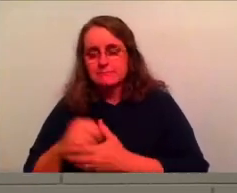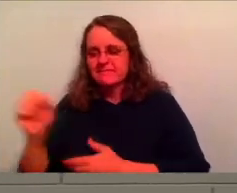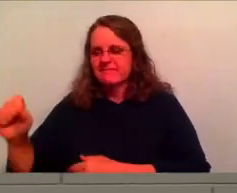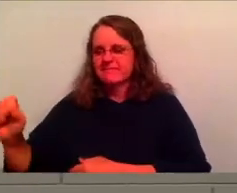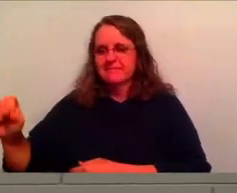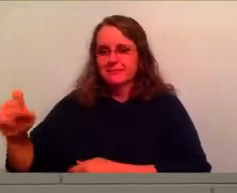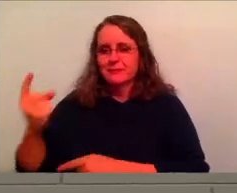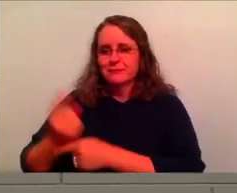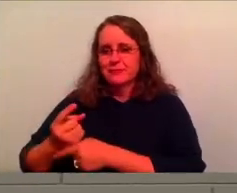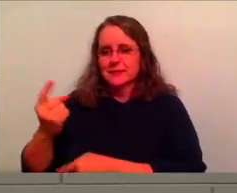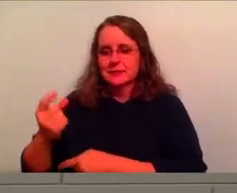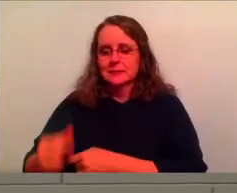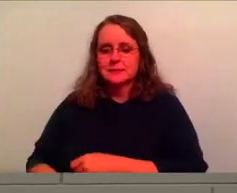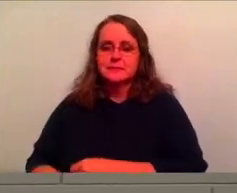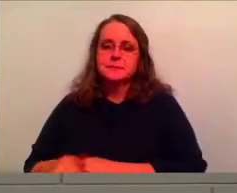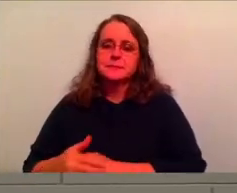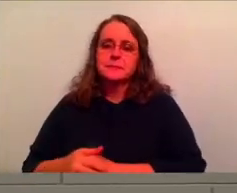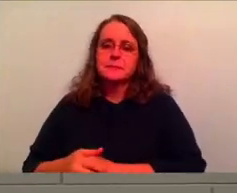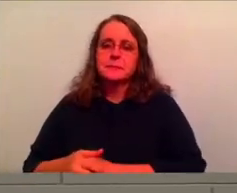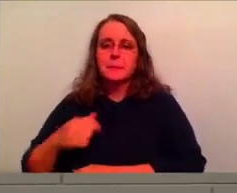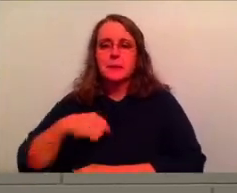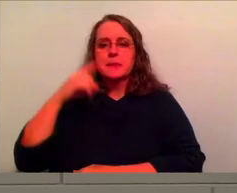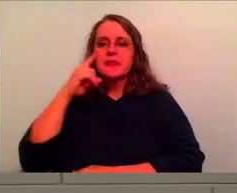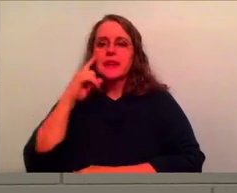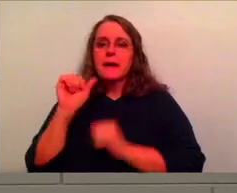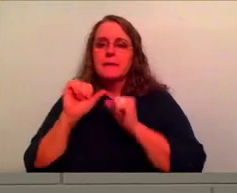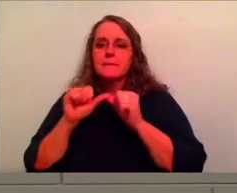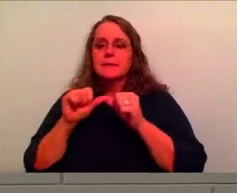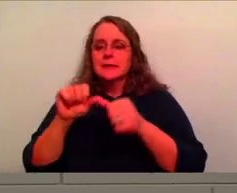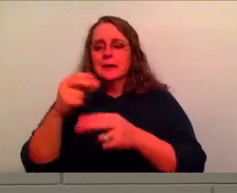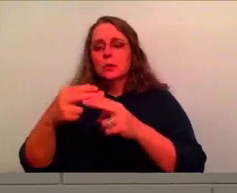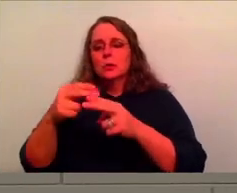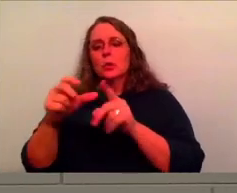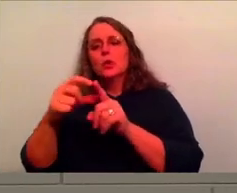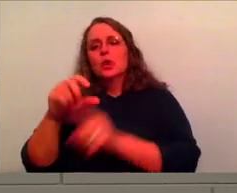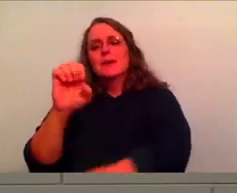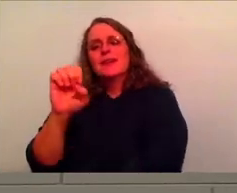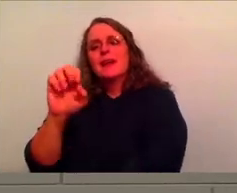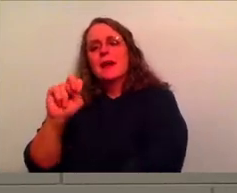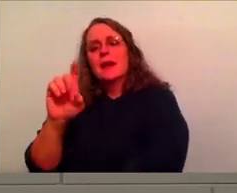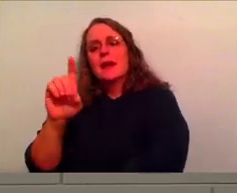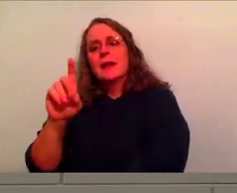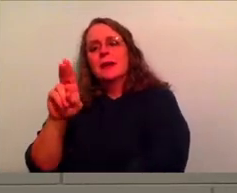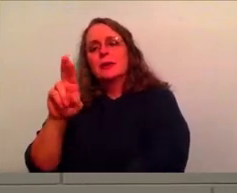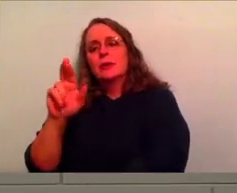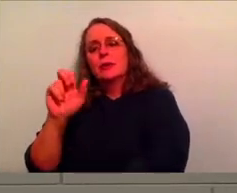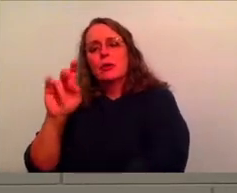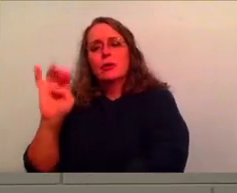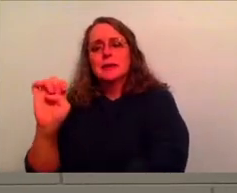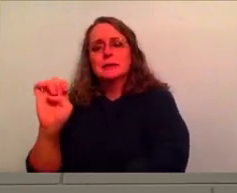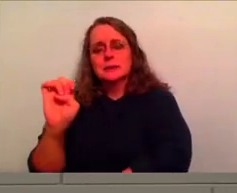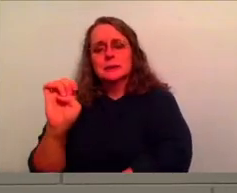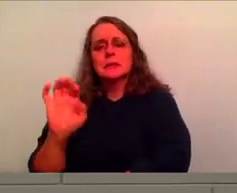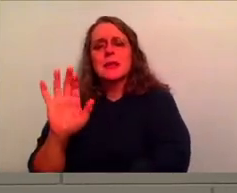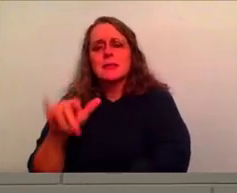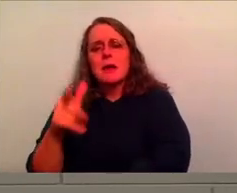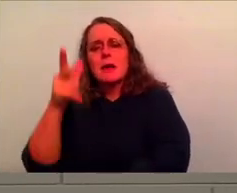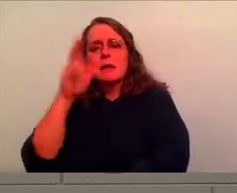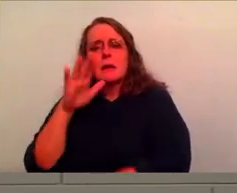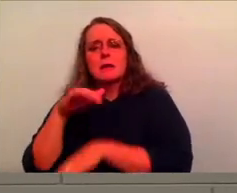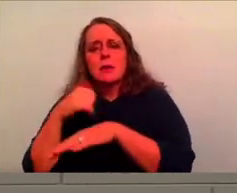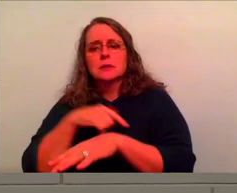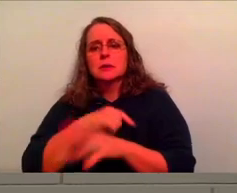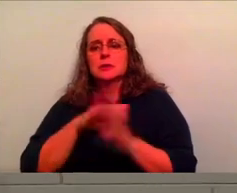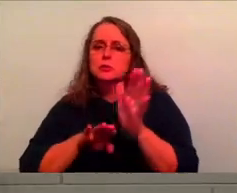It makes me think, uh, so it makes me think of endurance, right? We, we, we read all throughout scripture that, that God is calling us to, to grow, to, to